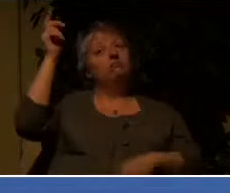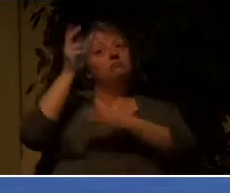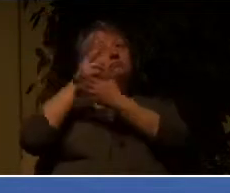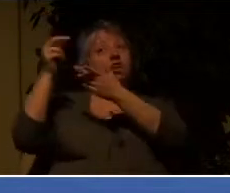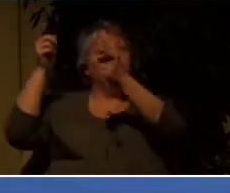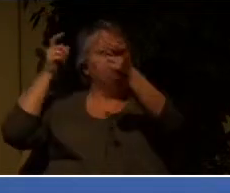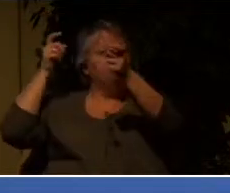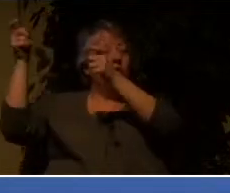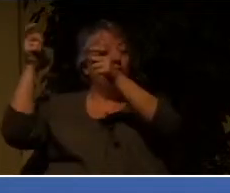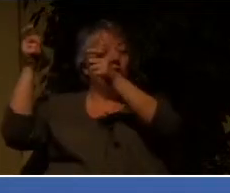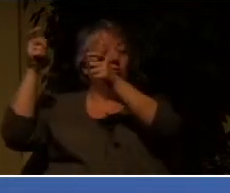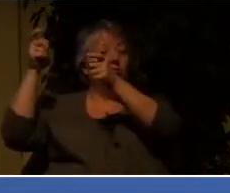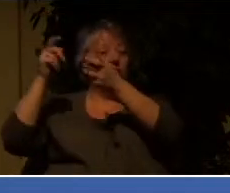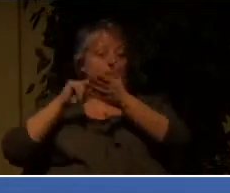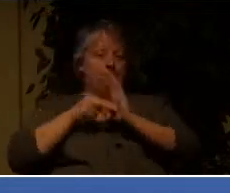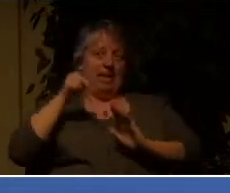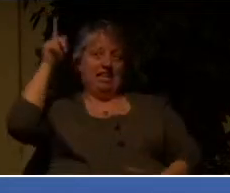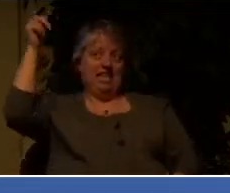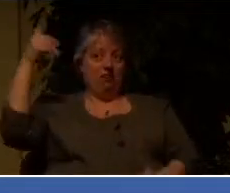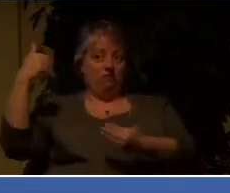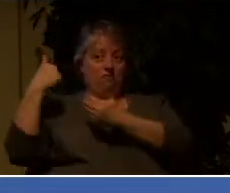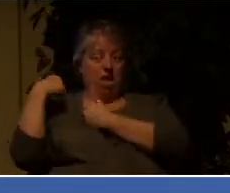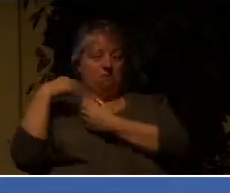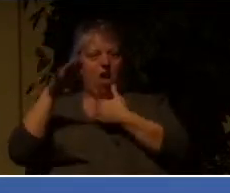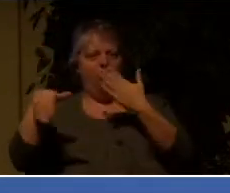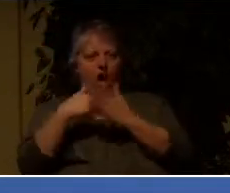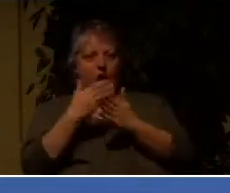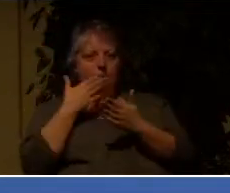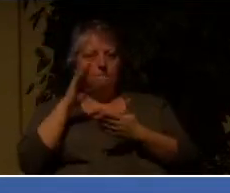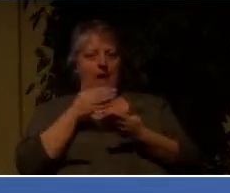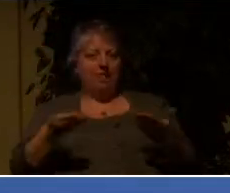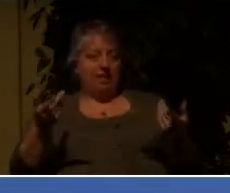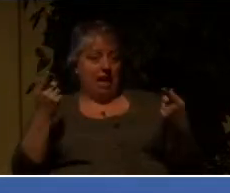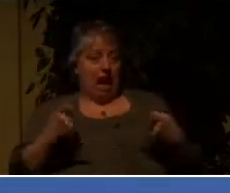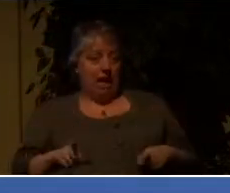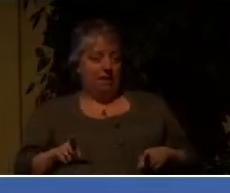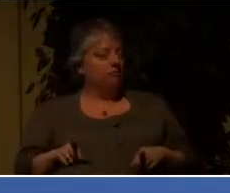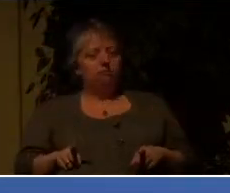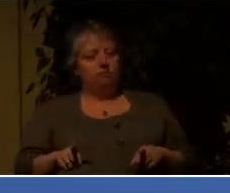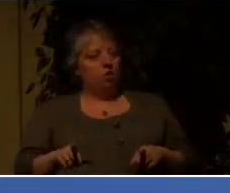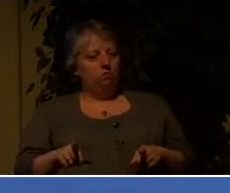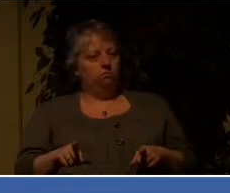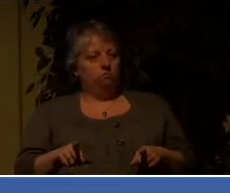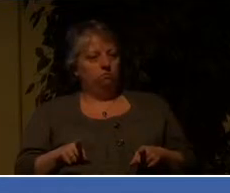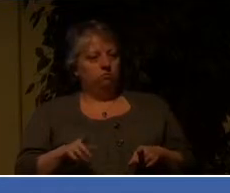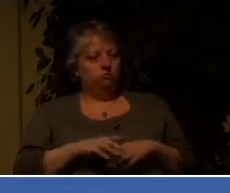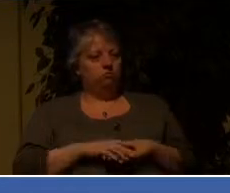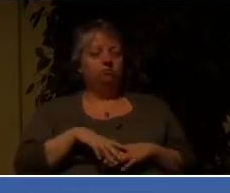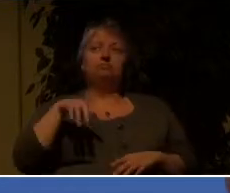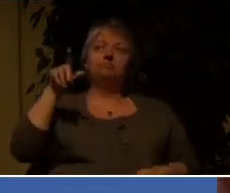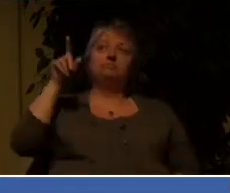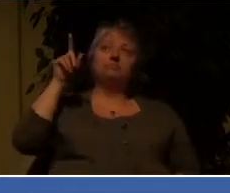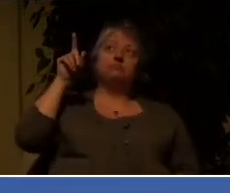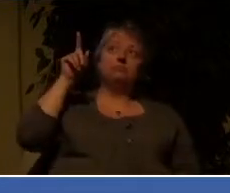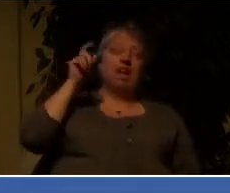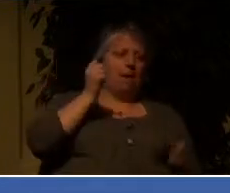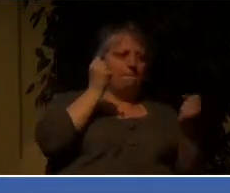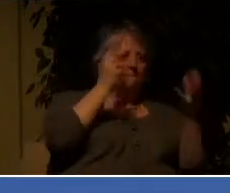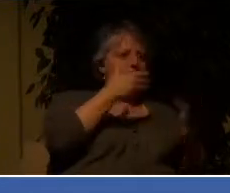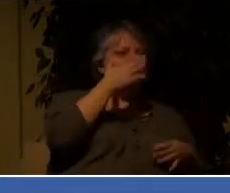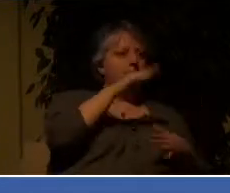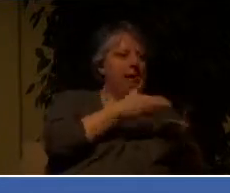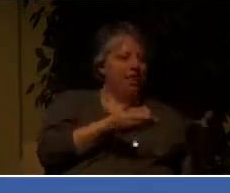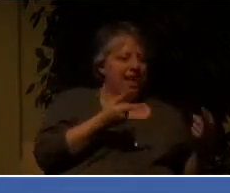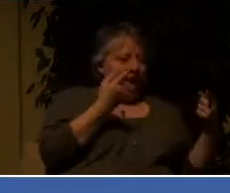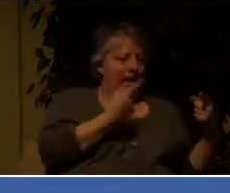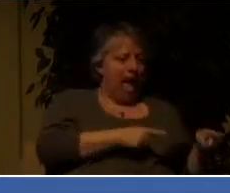bad thing that happens. There's a lot of bad things that happen in the world that God is not at all in favor of,